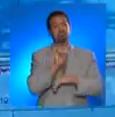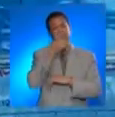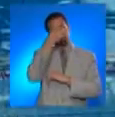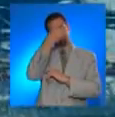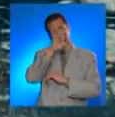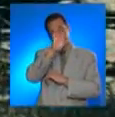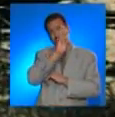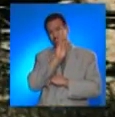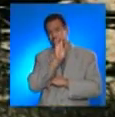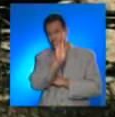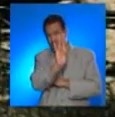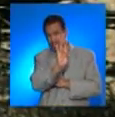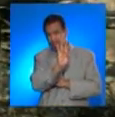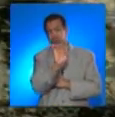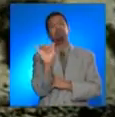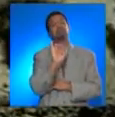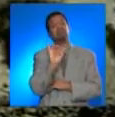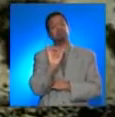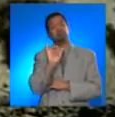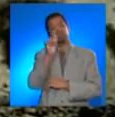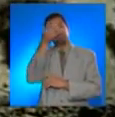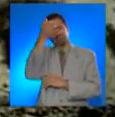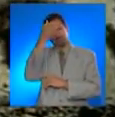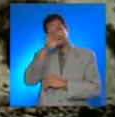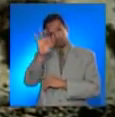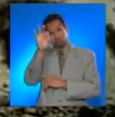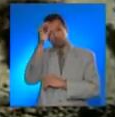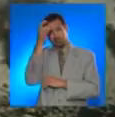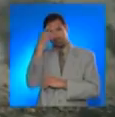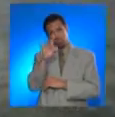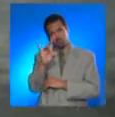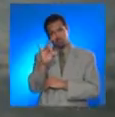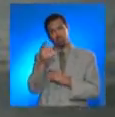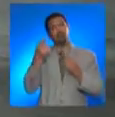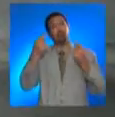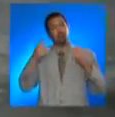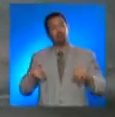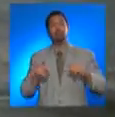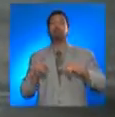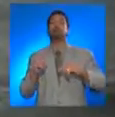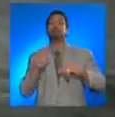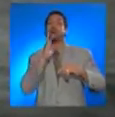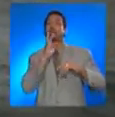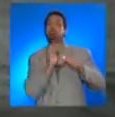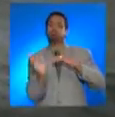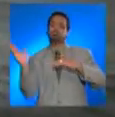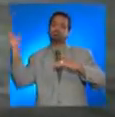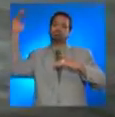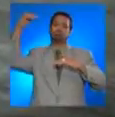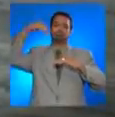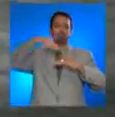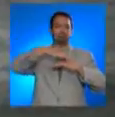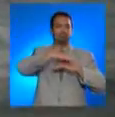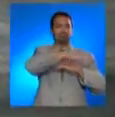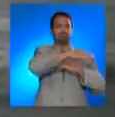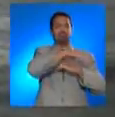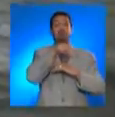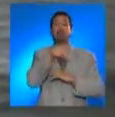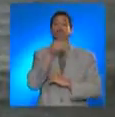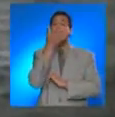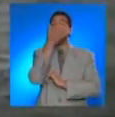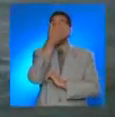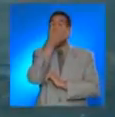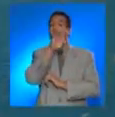1867 and 1918 earthquakes generated significant tsunamis. The one associated with the